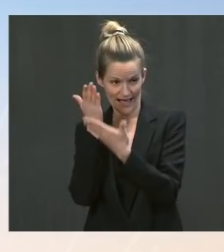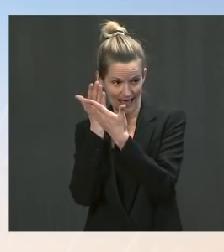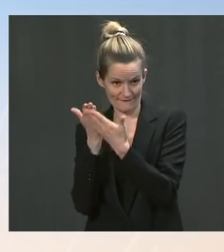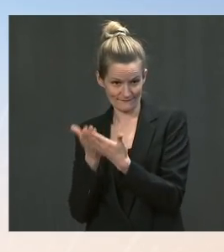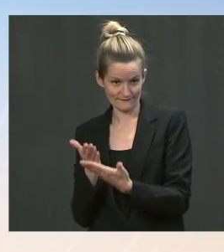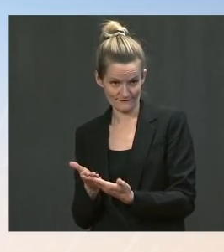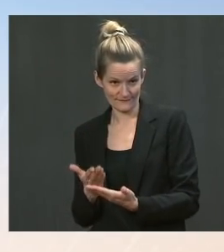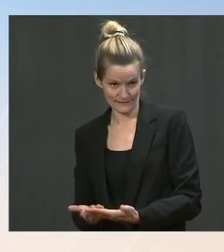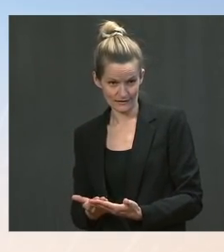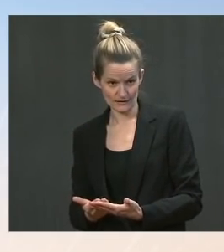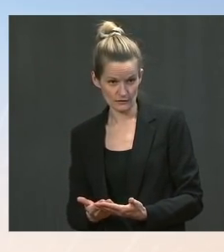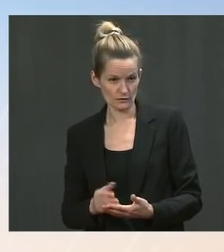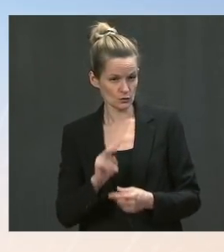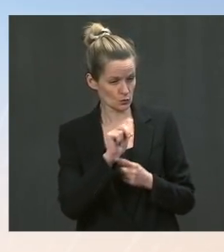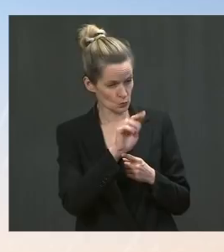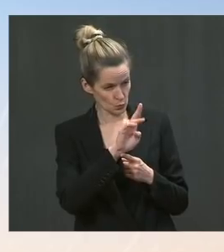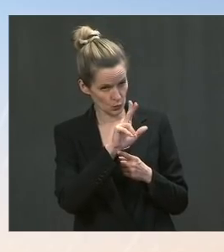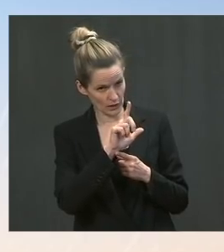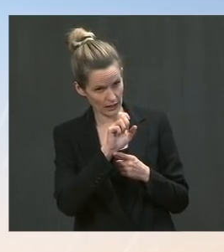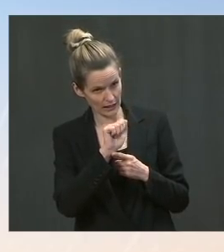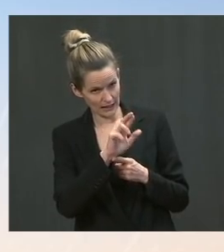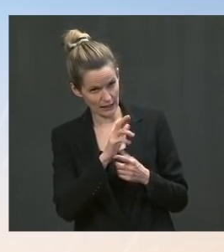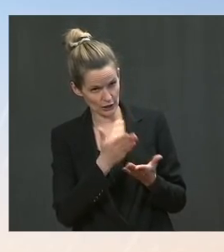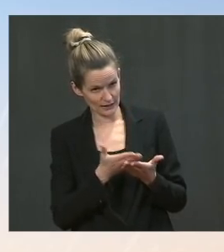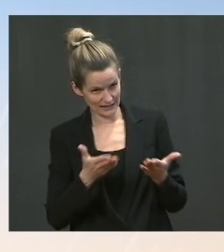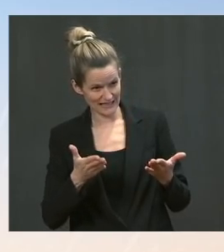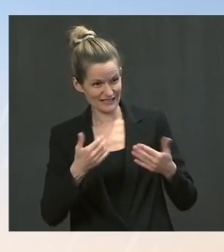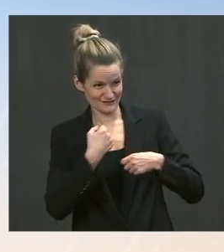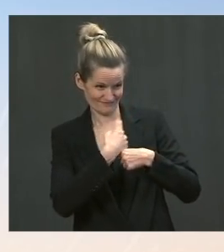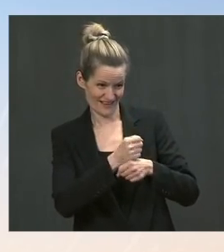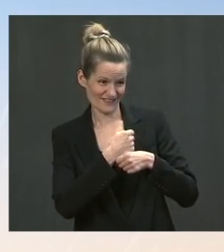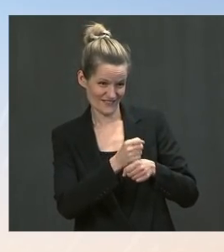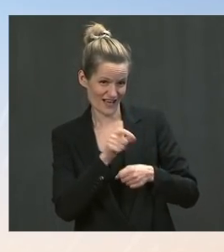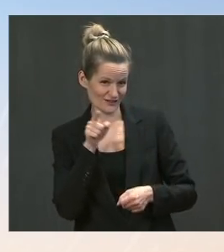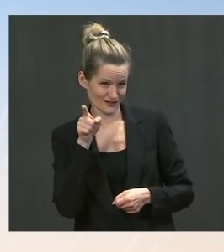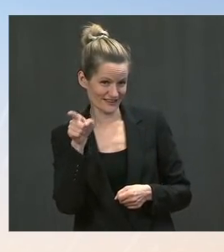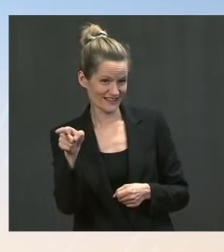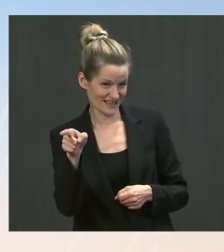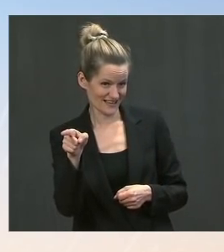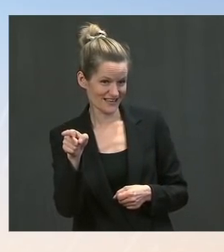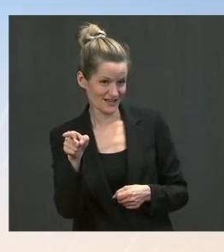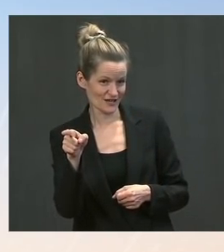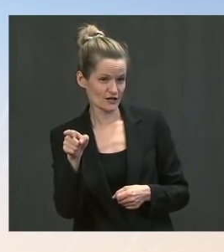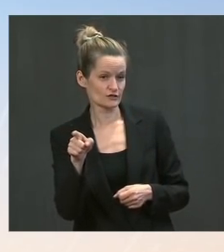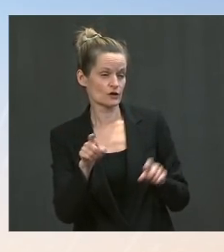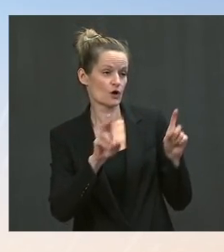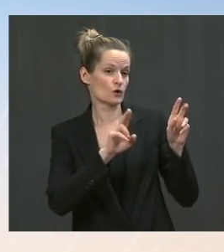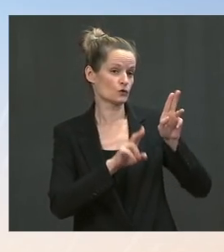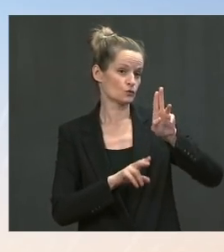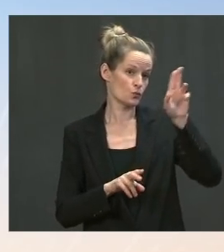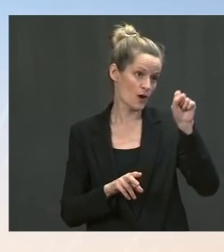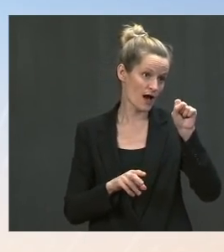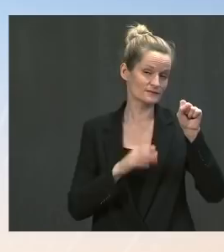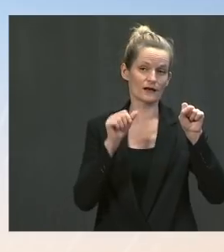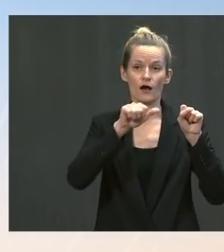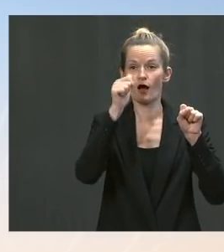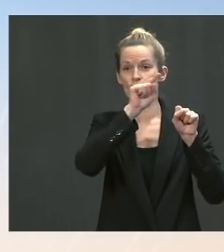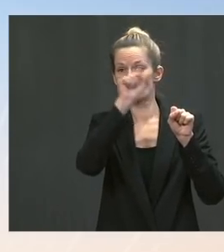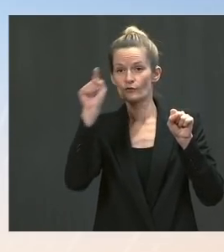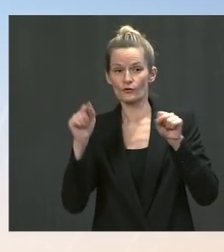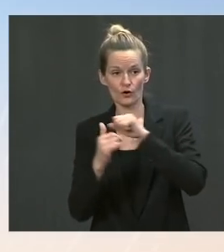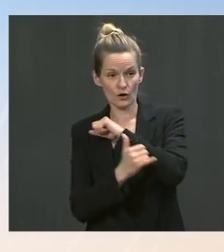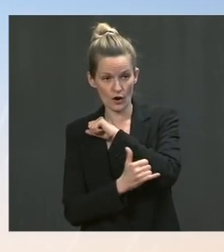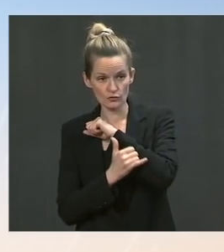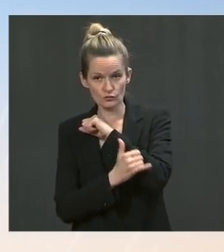G7 foreign ministers of Canada, France, Germany, Italy, Japan, the United Kingdom, and the United States. And the High Representative of the European Union